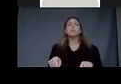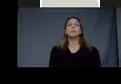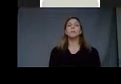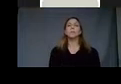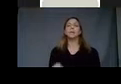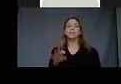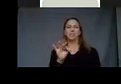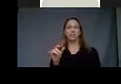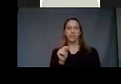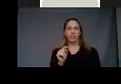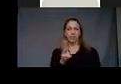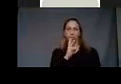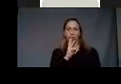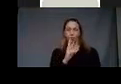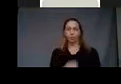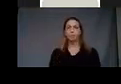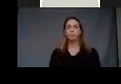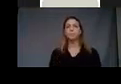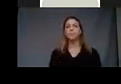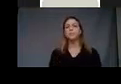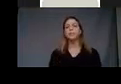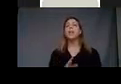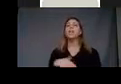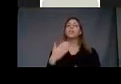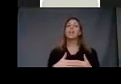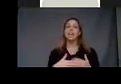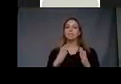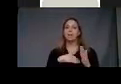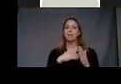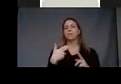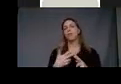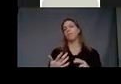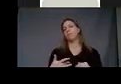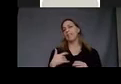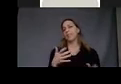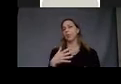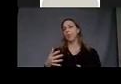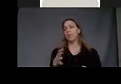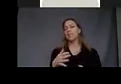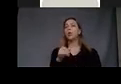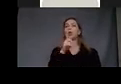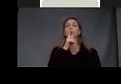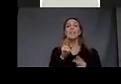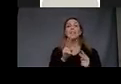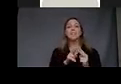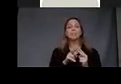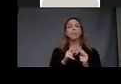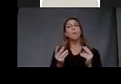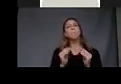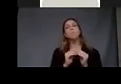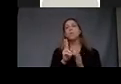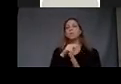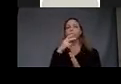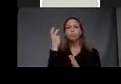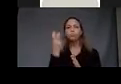sure as you all know and the next painting is called Feeling the Wind. It's this immersion in nature where one can for a moment feel